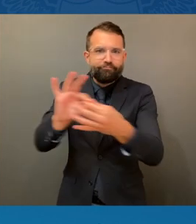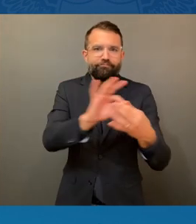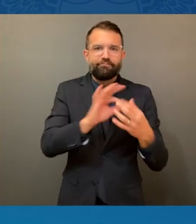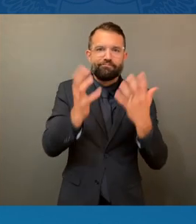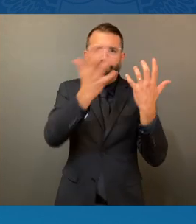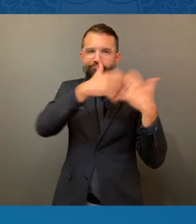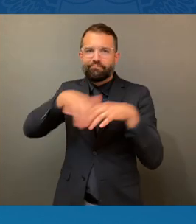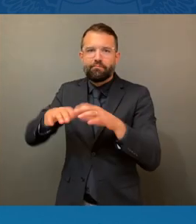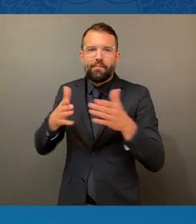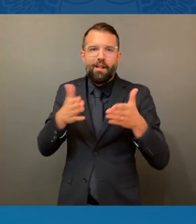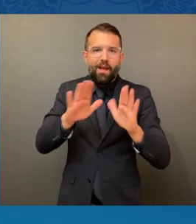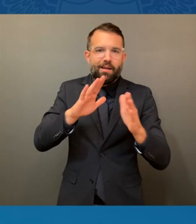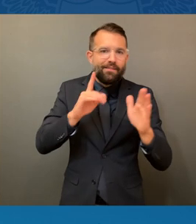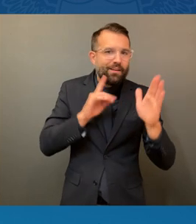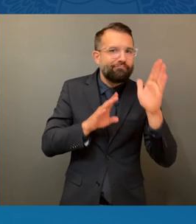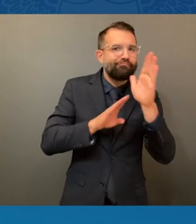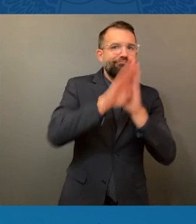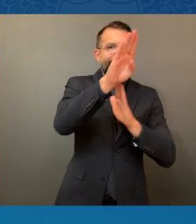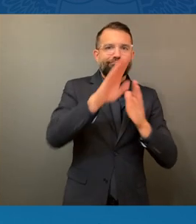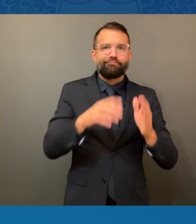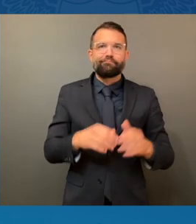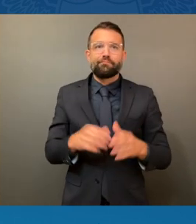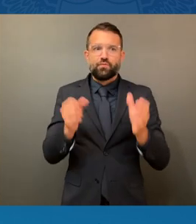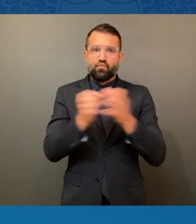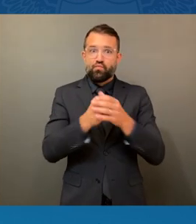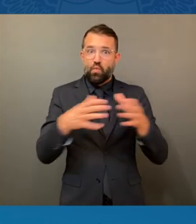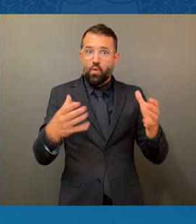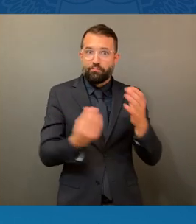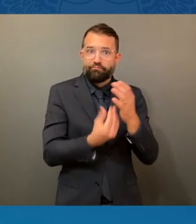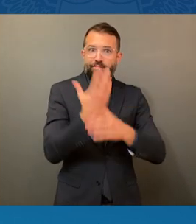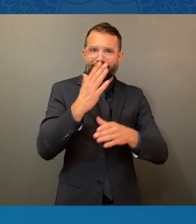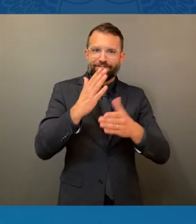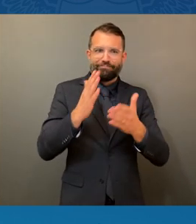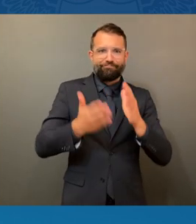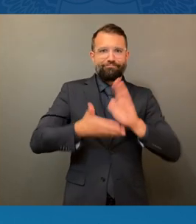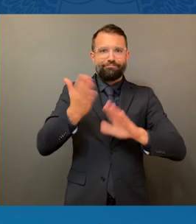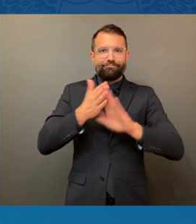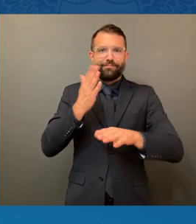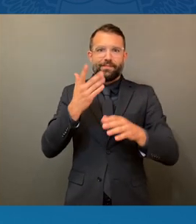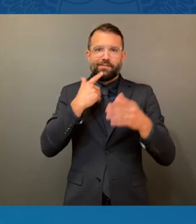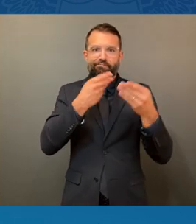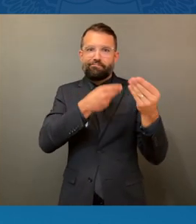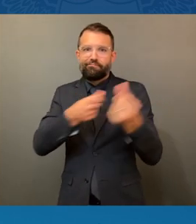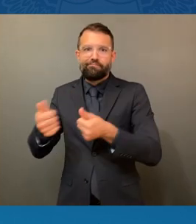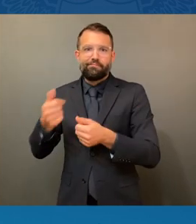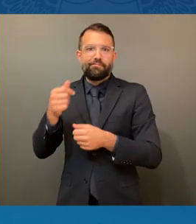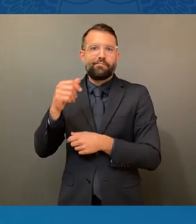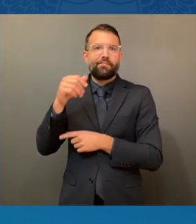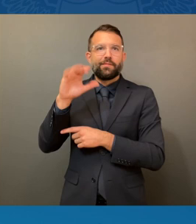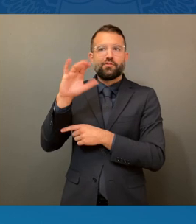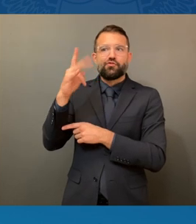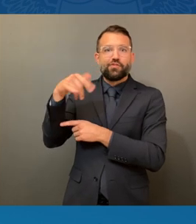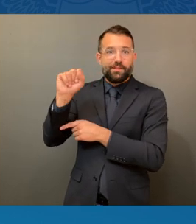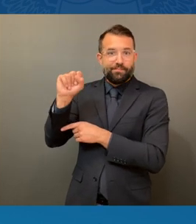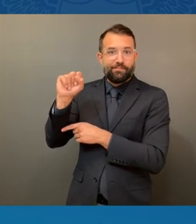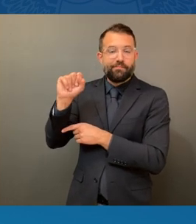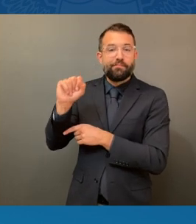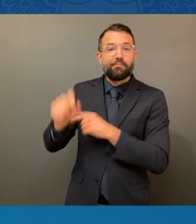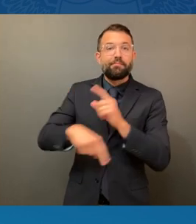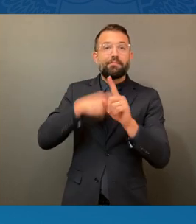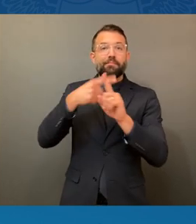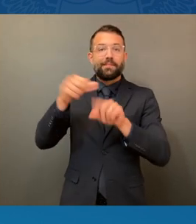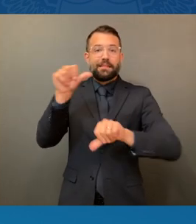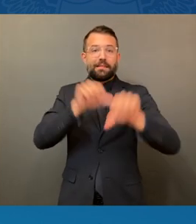allows us to function at a very practical level. As it relates to the CHIPS and Science Act, there are four categories that we